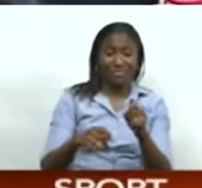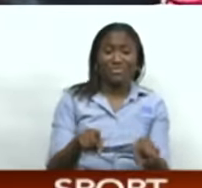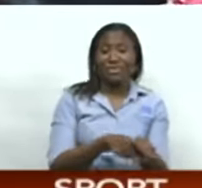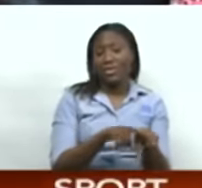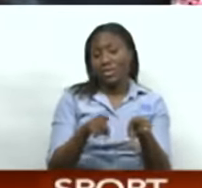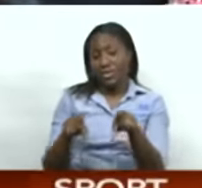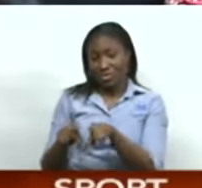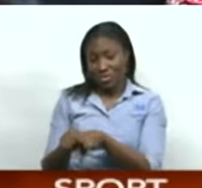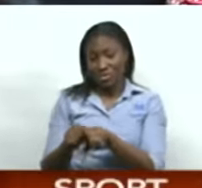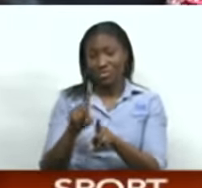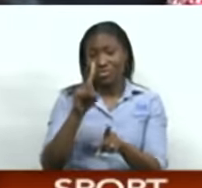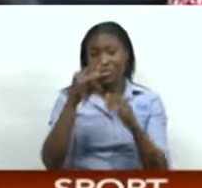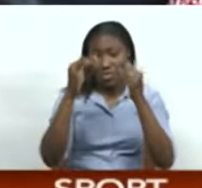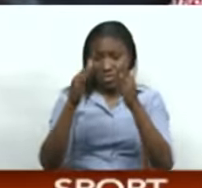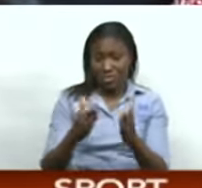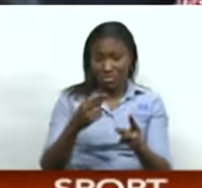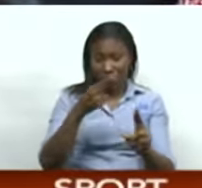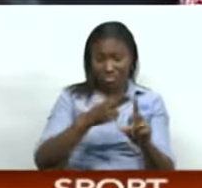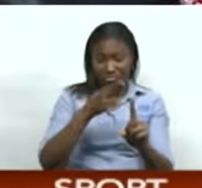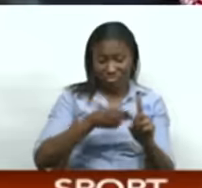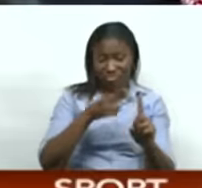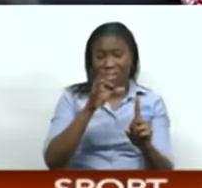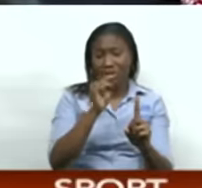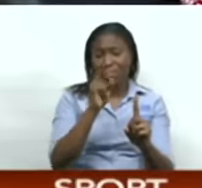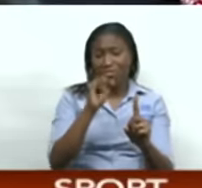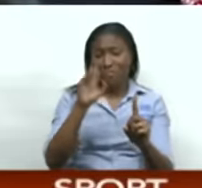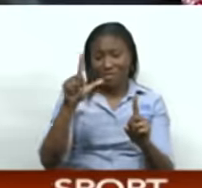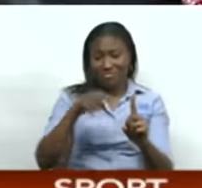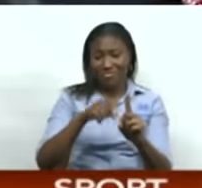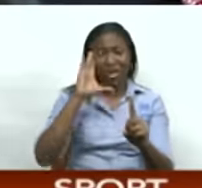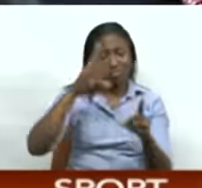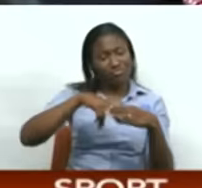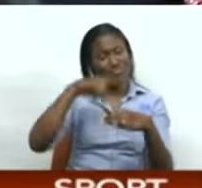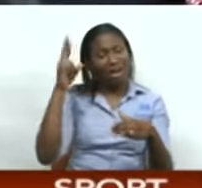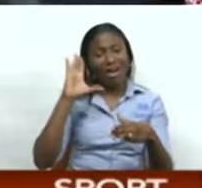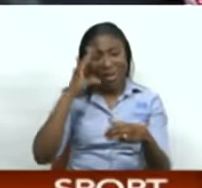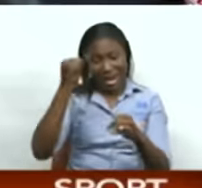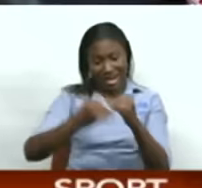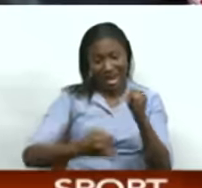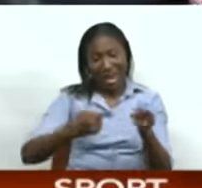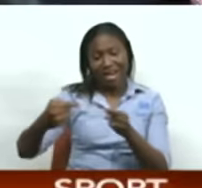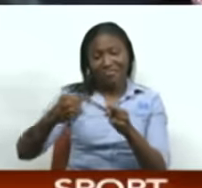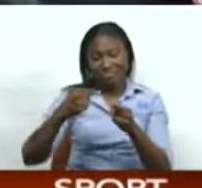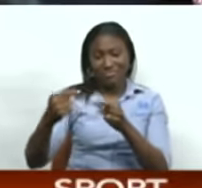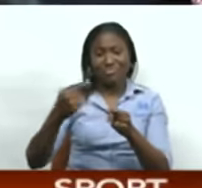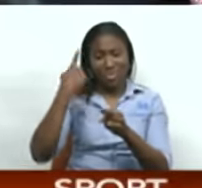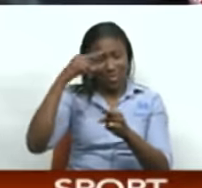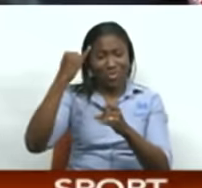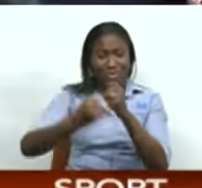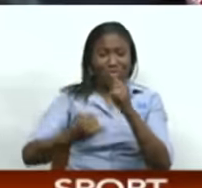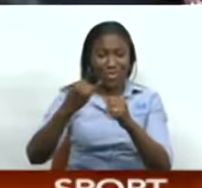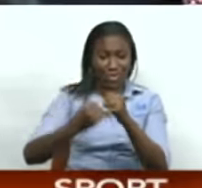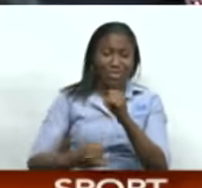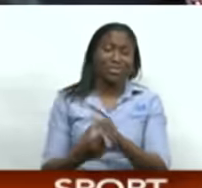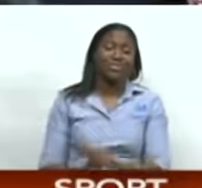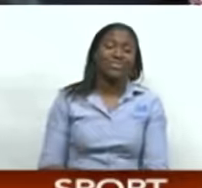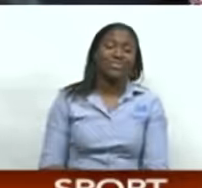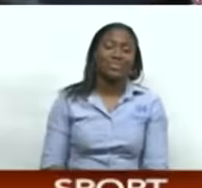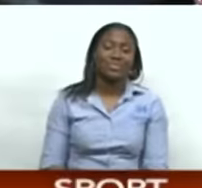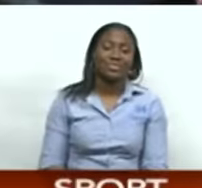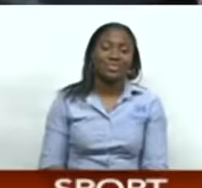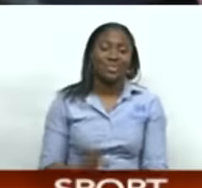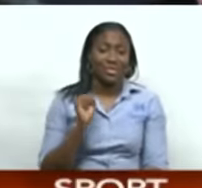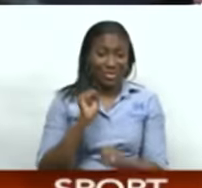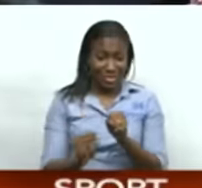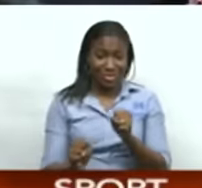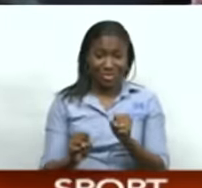of giving Sunil Narayan a fitting send-off after he announced his international retirement earlier in the week. Of course, that's when the